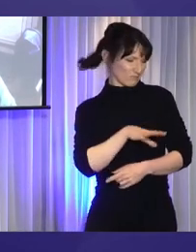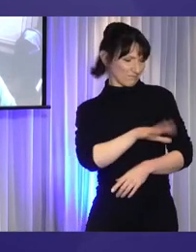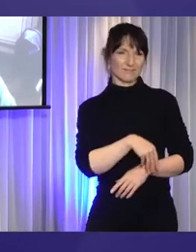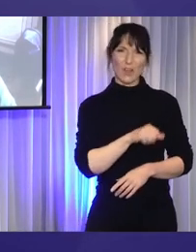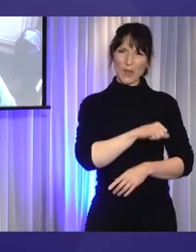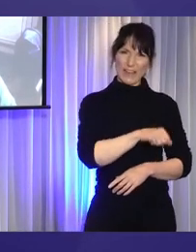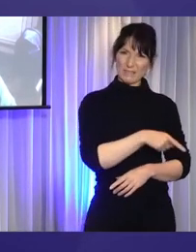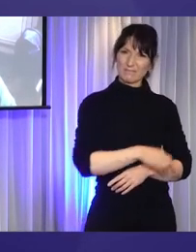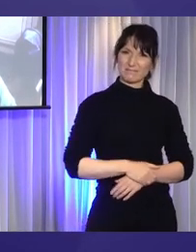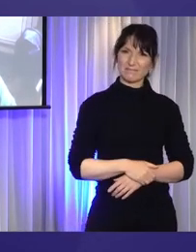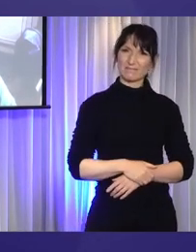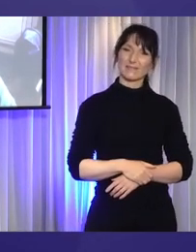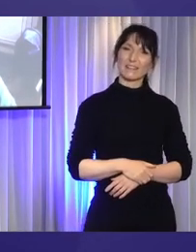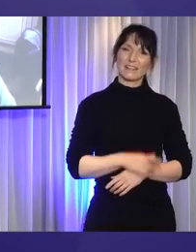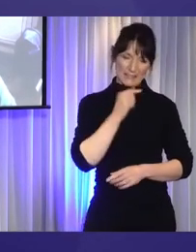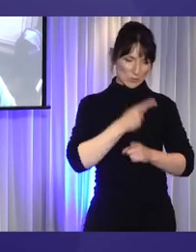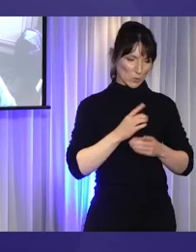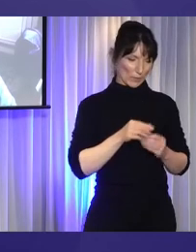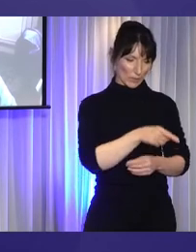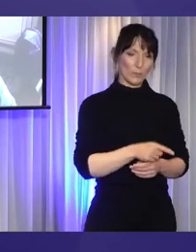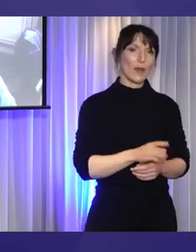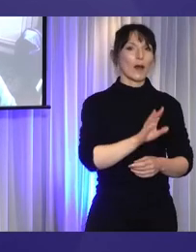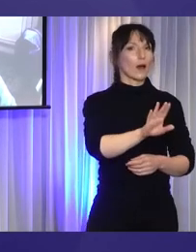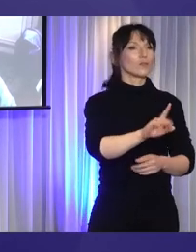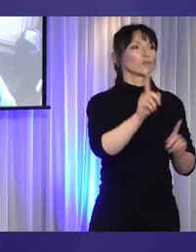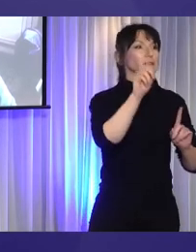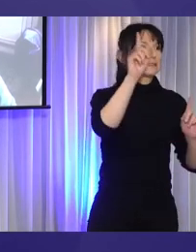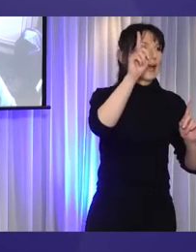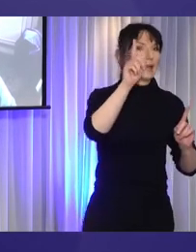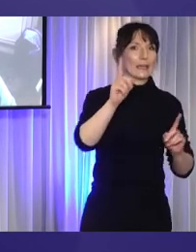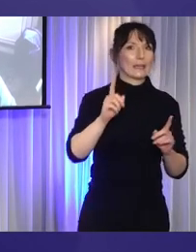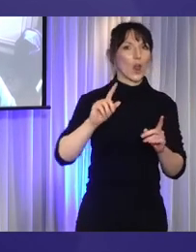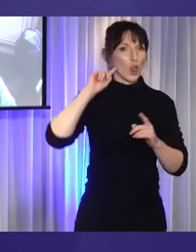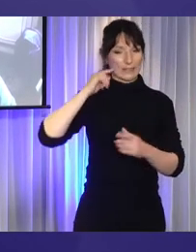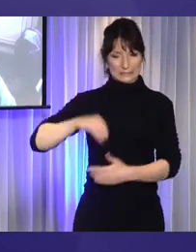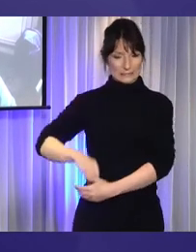Mind you, I don't suggest you do that today. You'll probably get arrested.